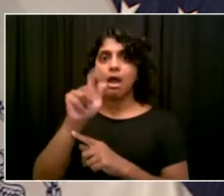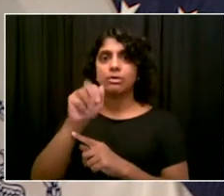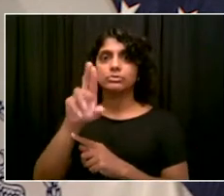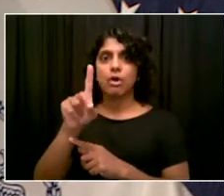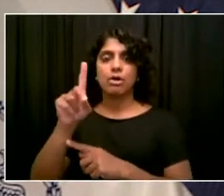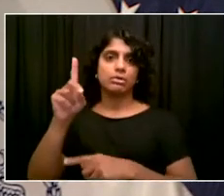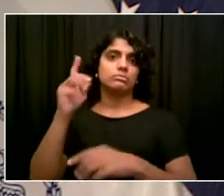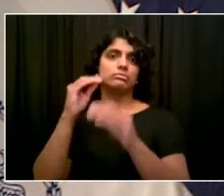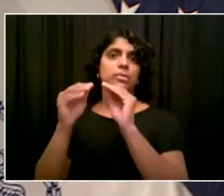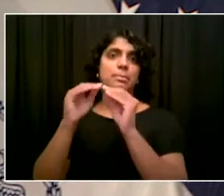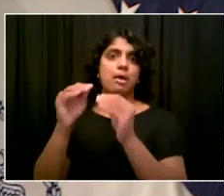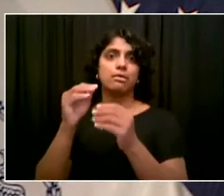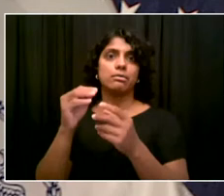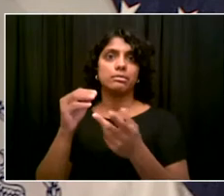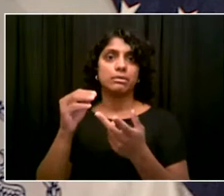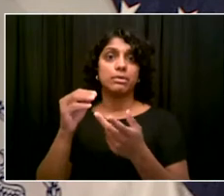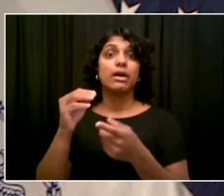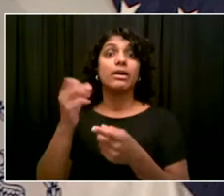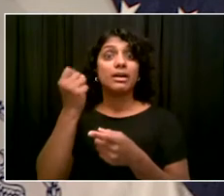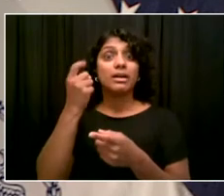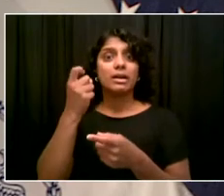steadily. Go ahead, Jillian.